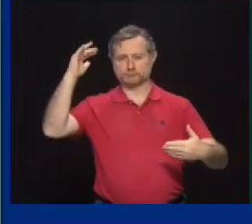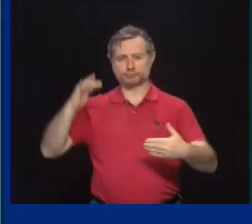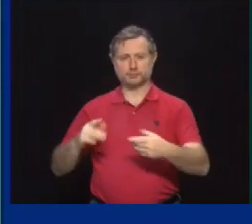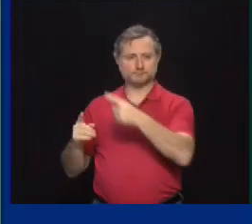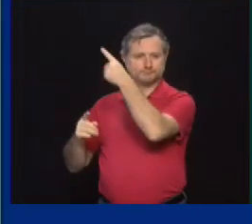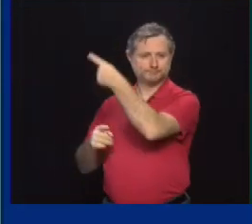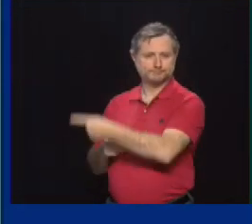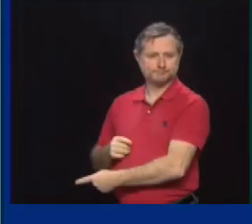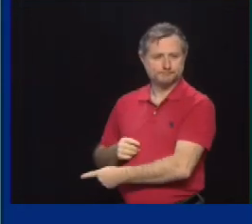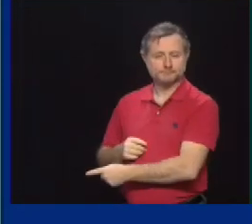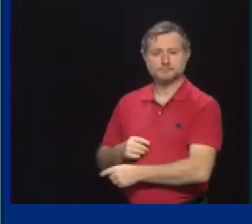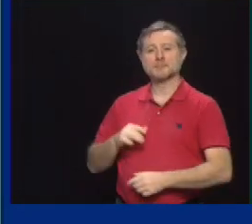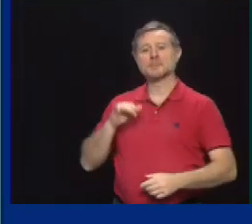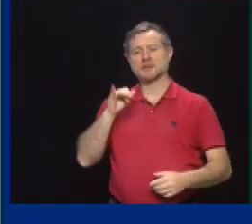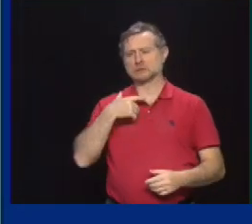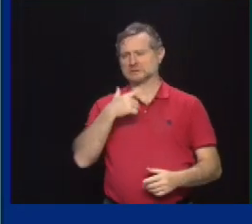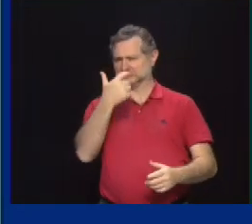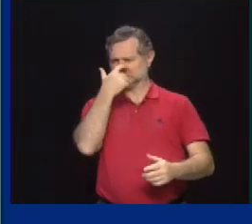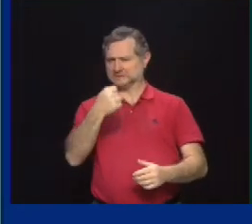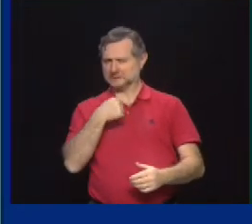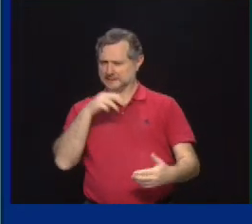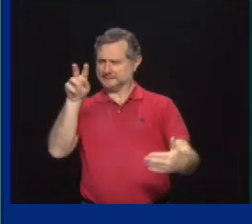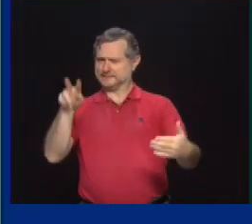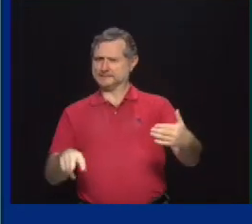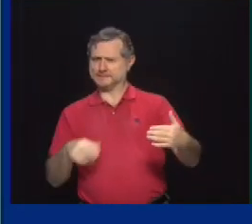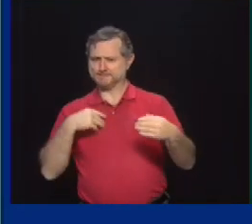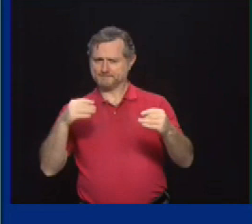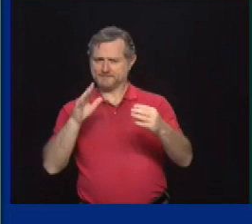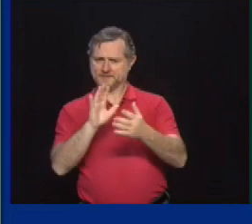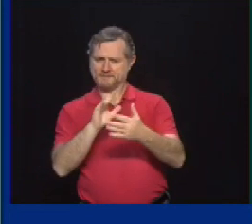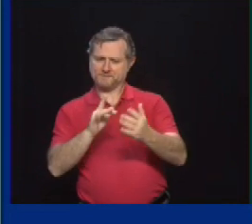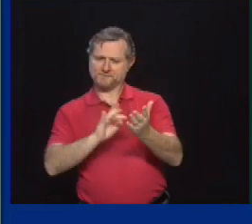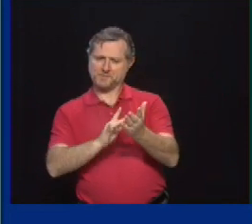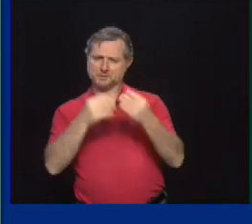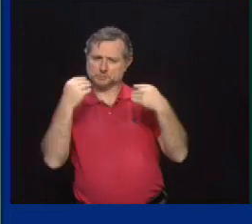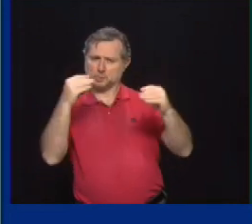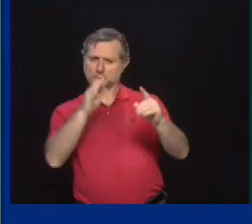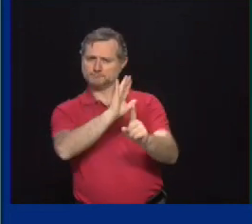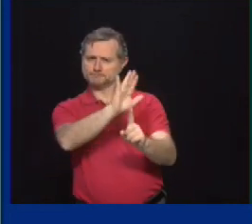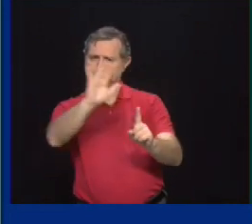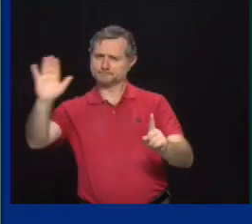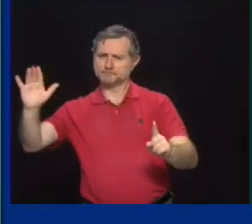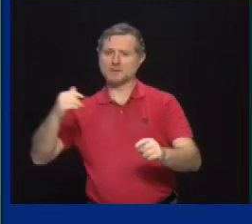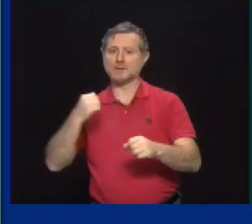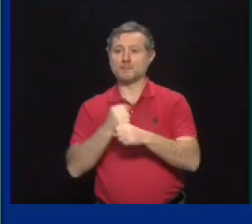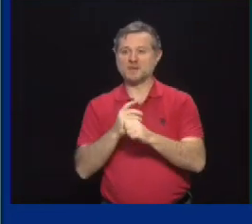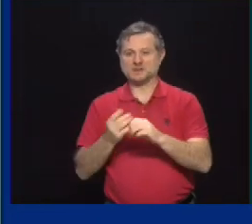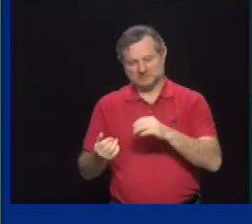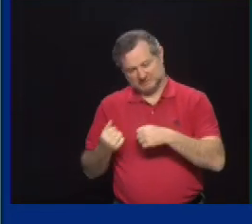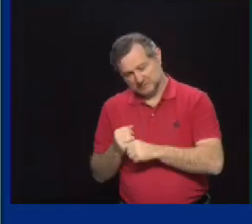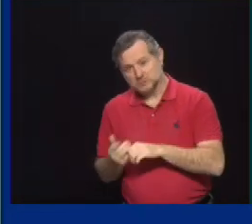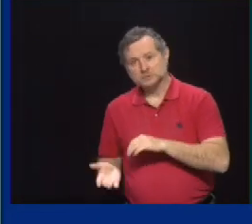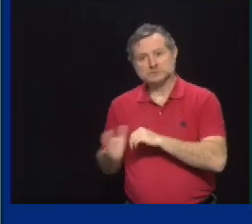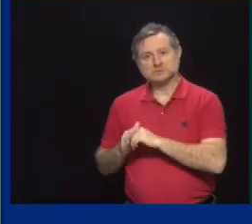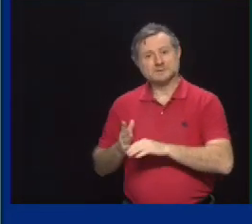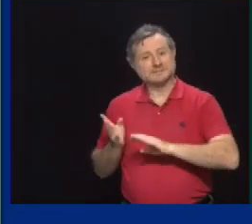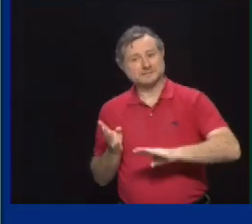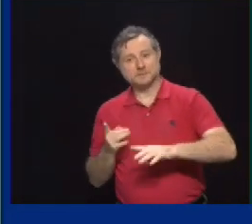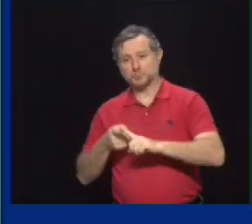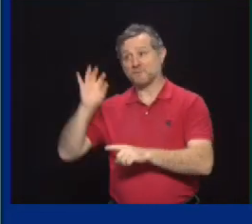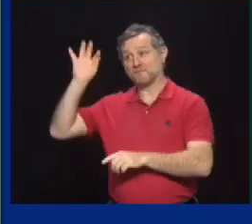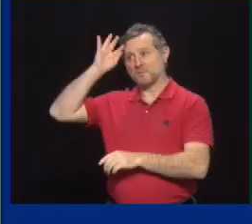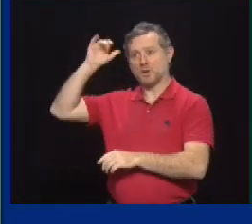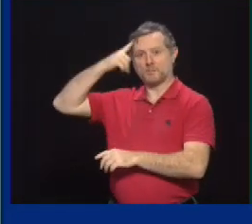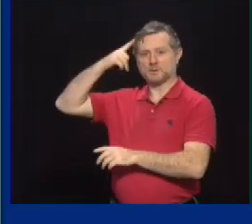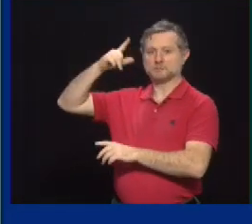And what's interesting, the chain pharmacies also get tens of thousands of additional doses directly from the federal government. So that number is not